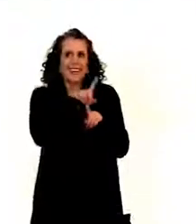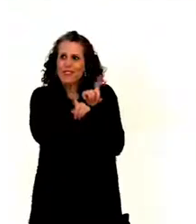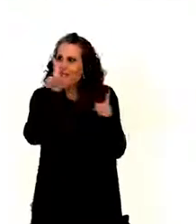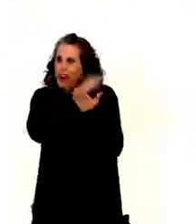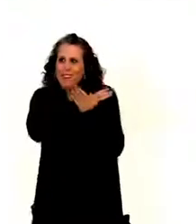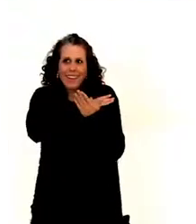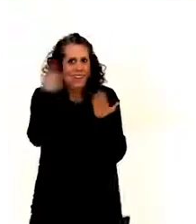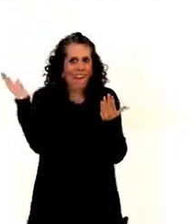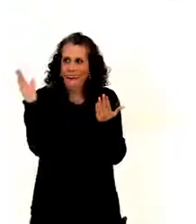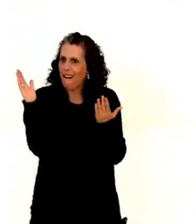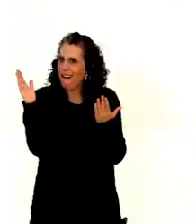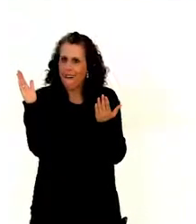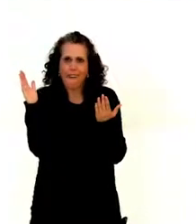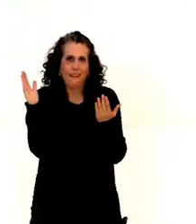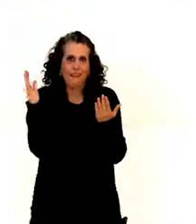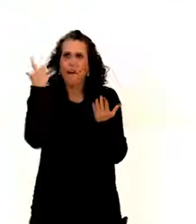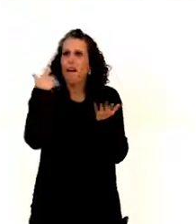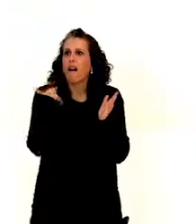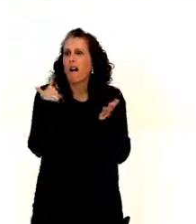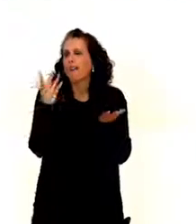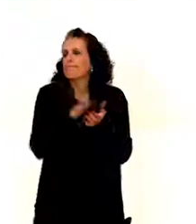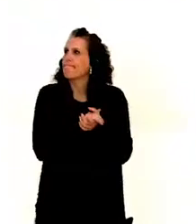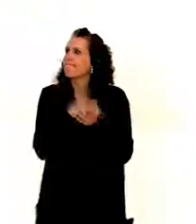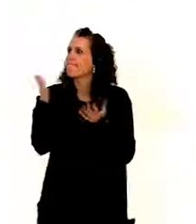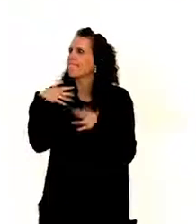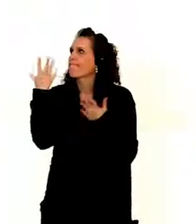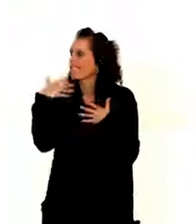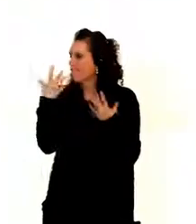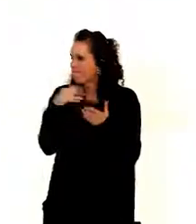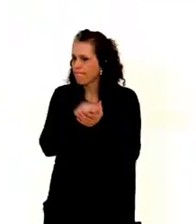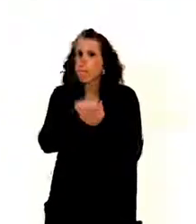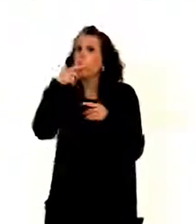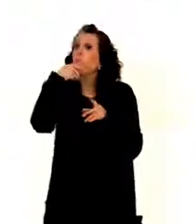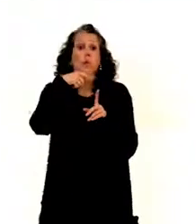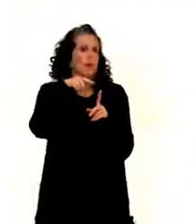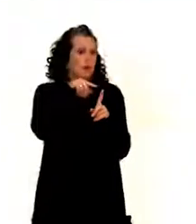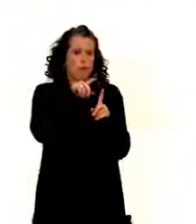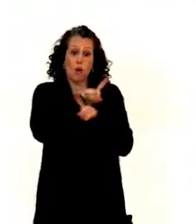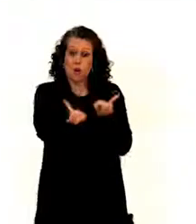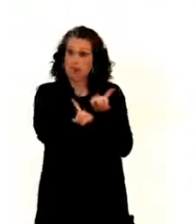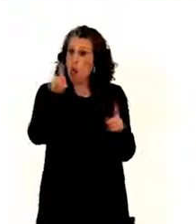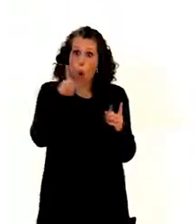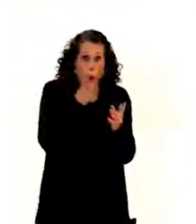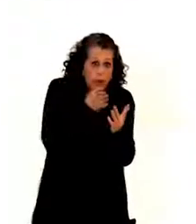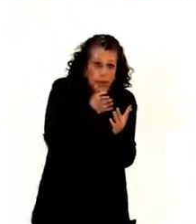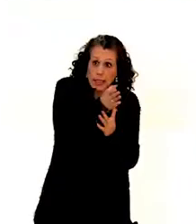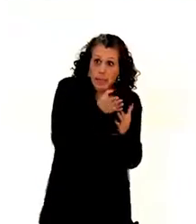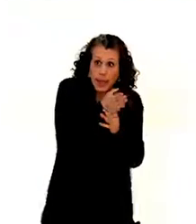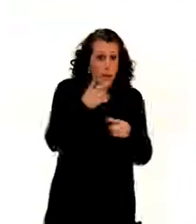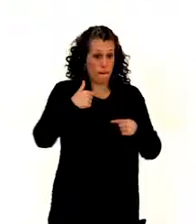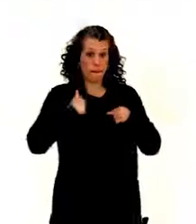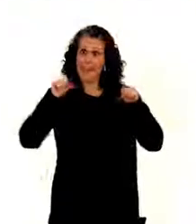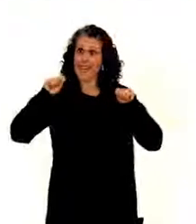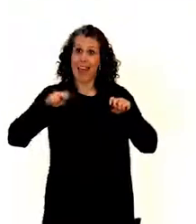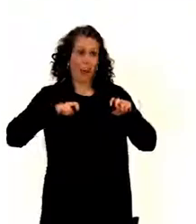For example, if we don't have accessibility, our freedom of movement,